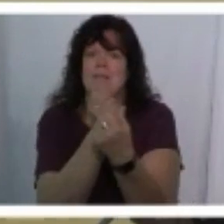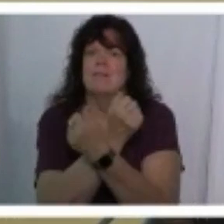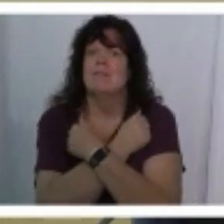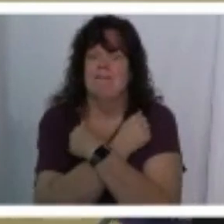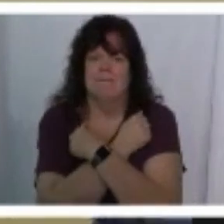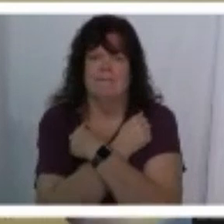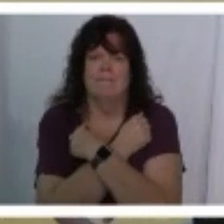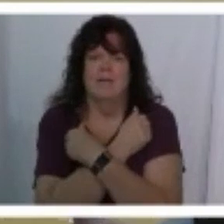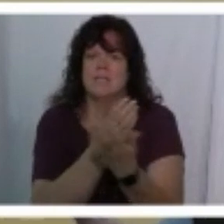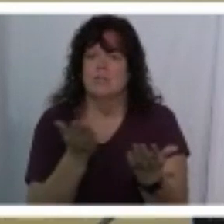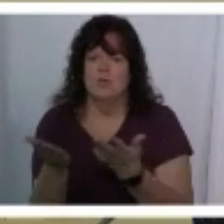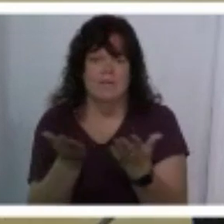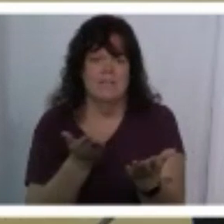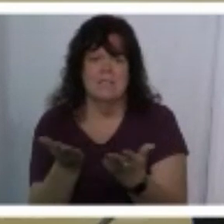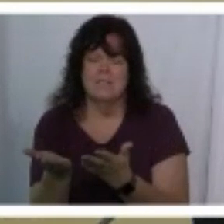and service